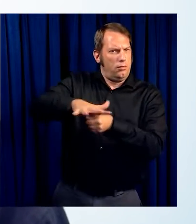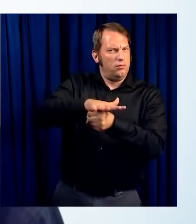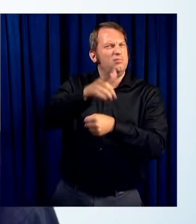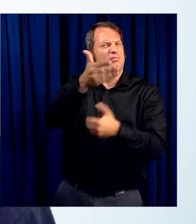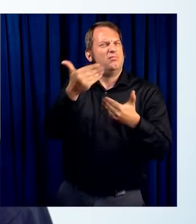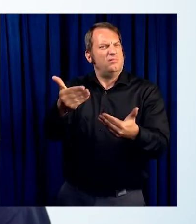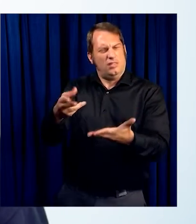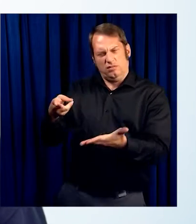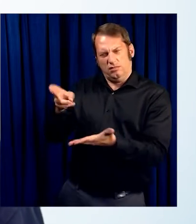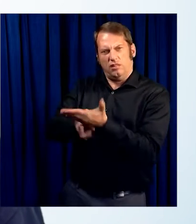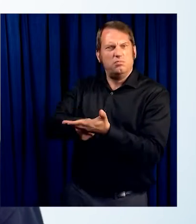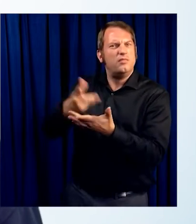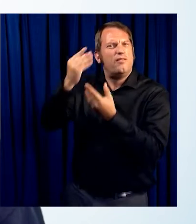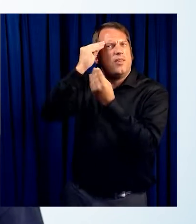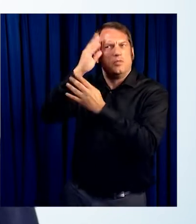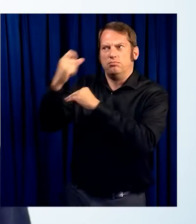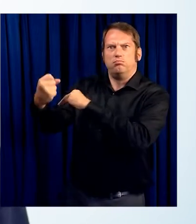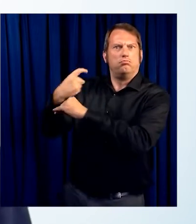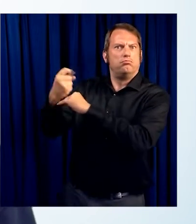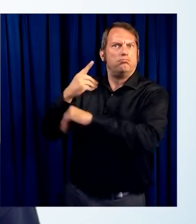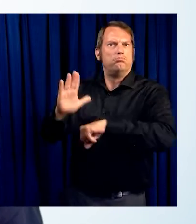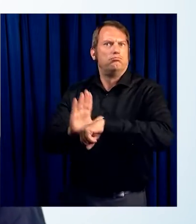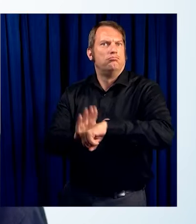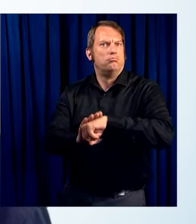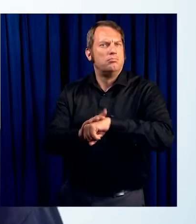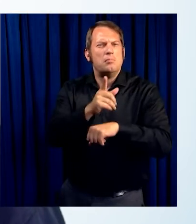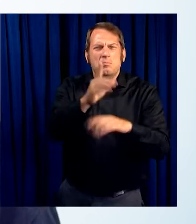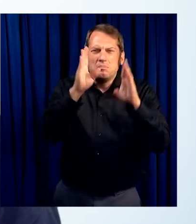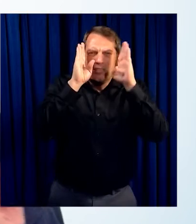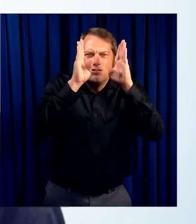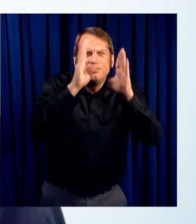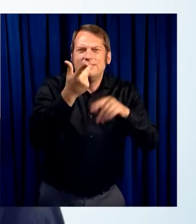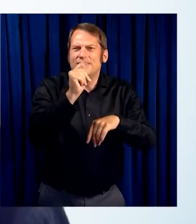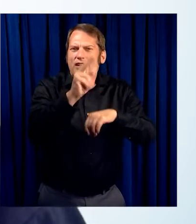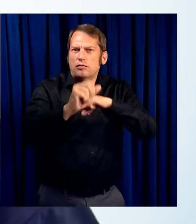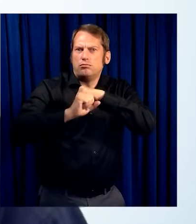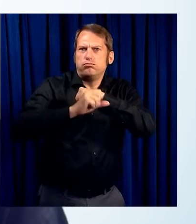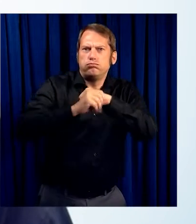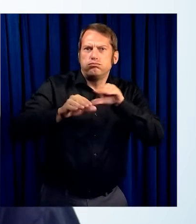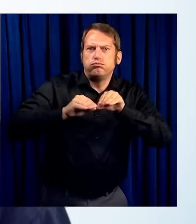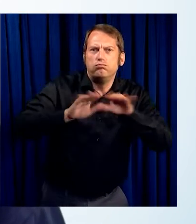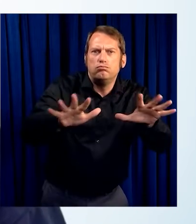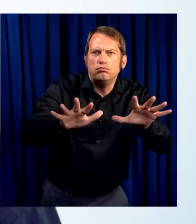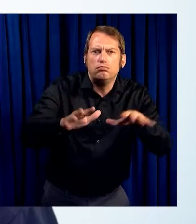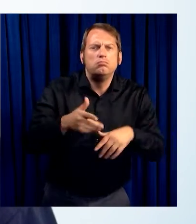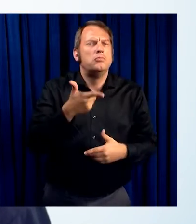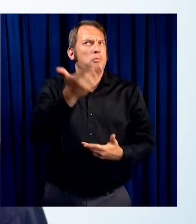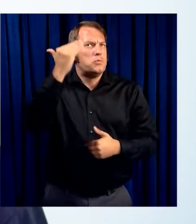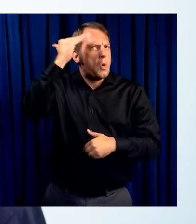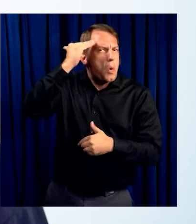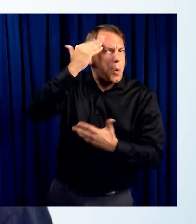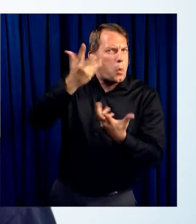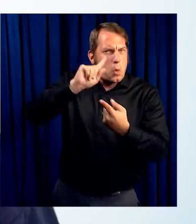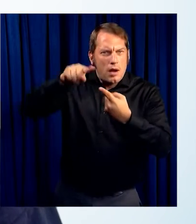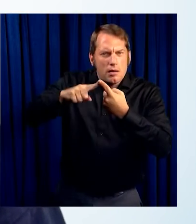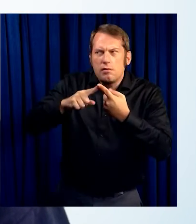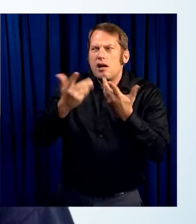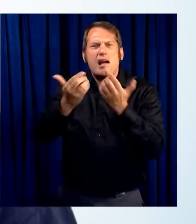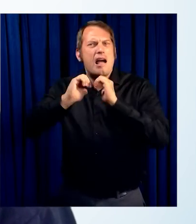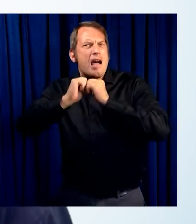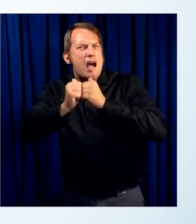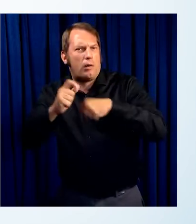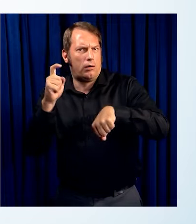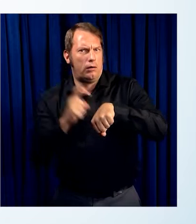broadcasts. Know when and how to evacuate and where to go to shelter. It can save your life.